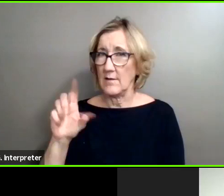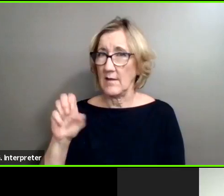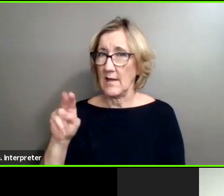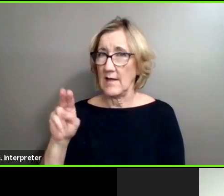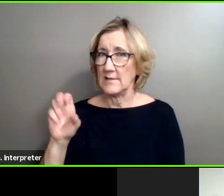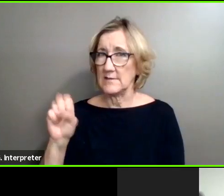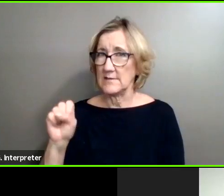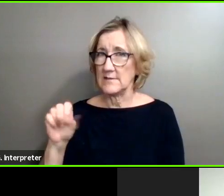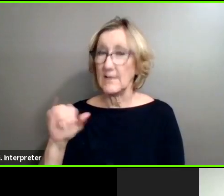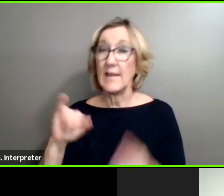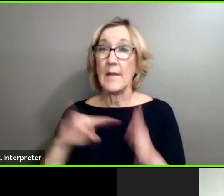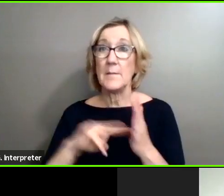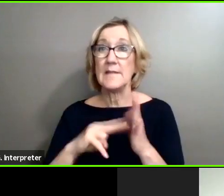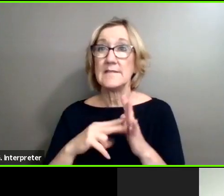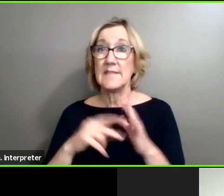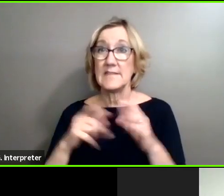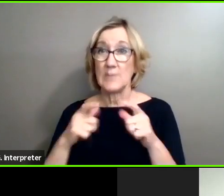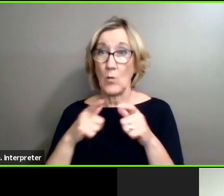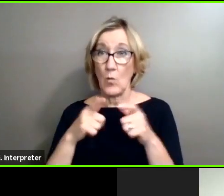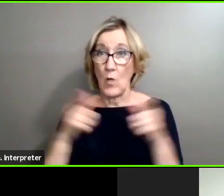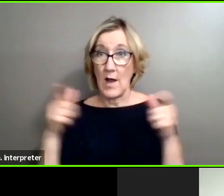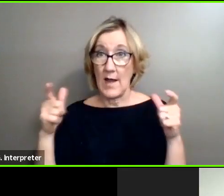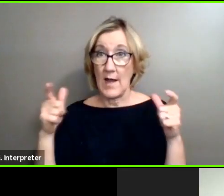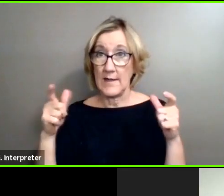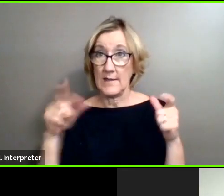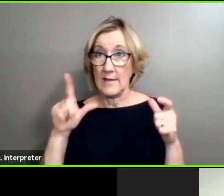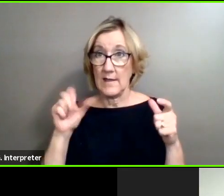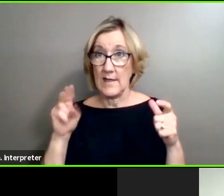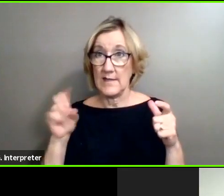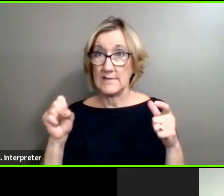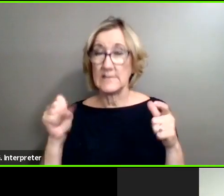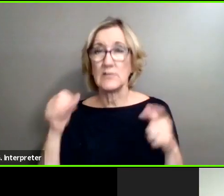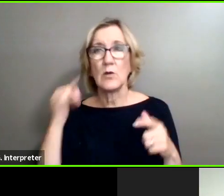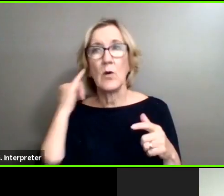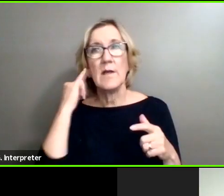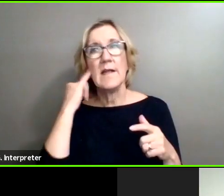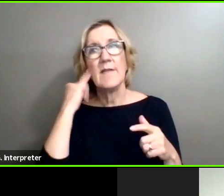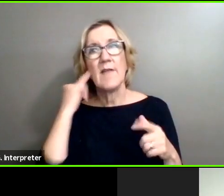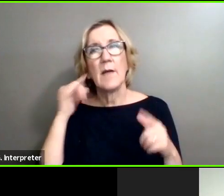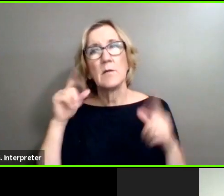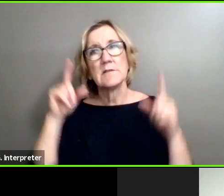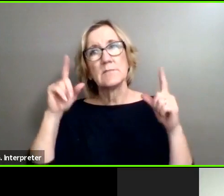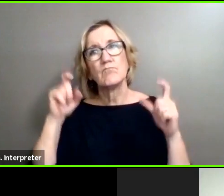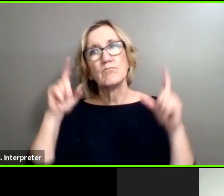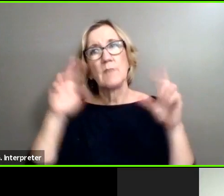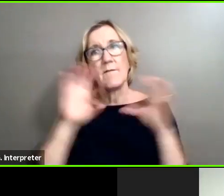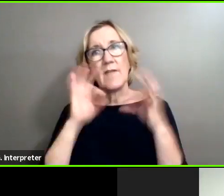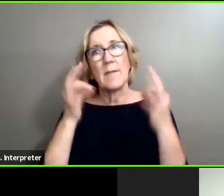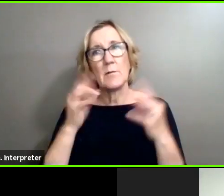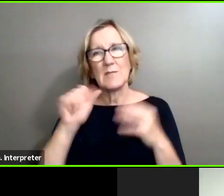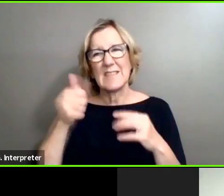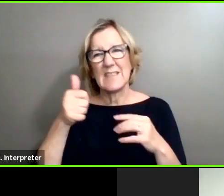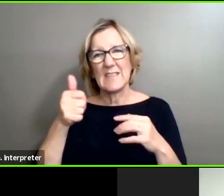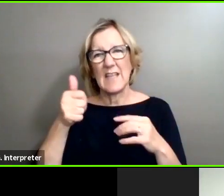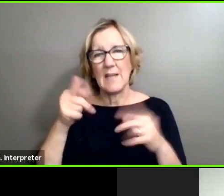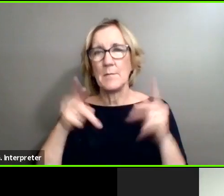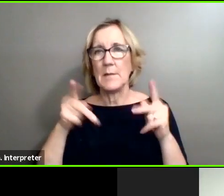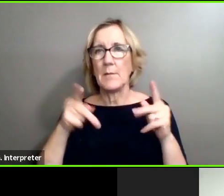is it's a wide lens. So, if I were shooting a family of, like, 10 people, I would use this lens.